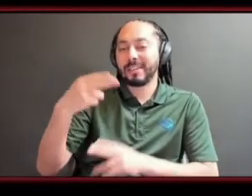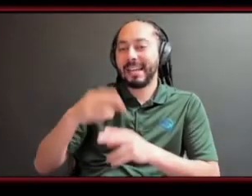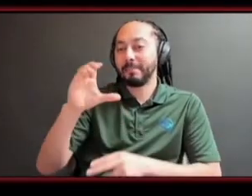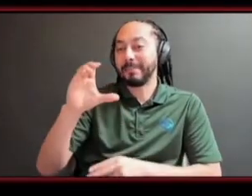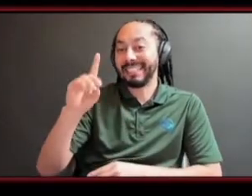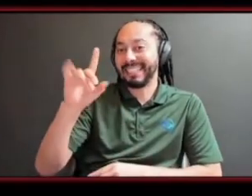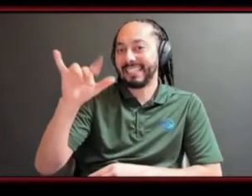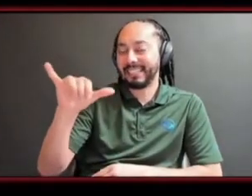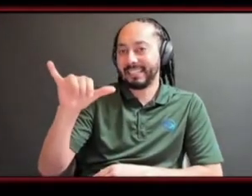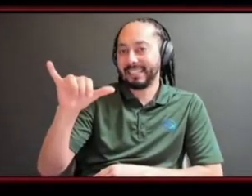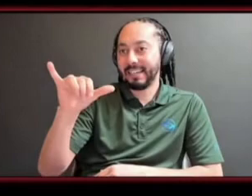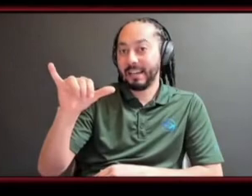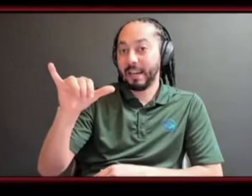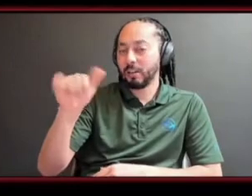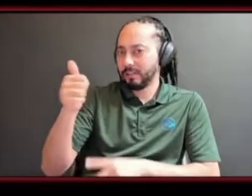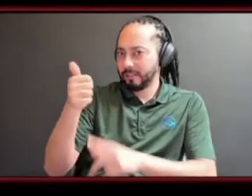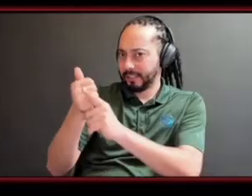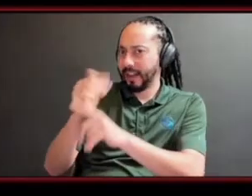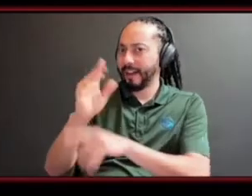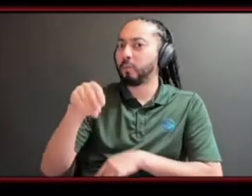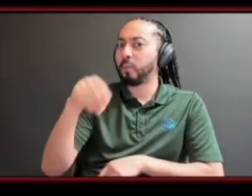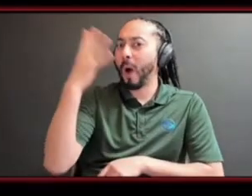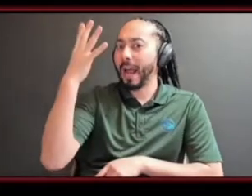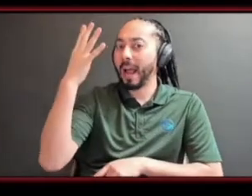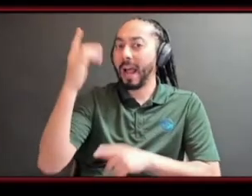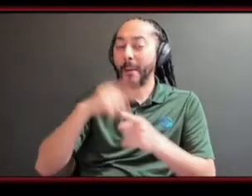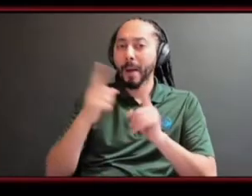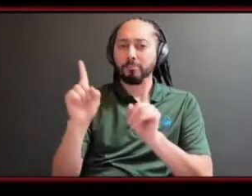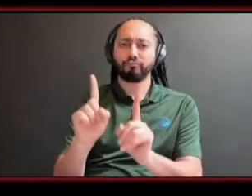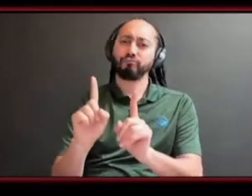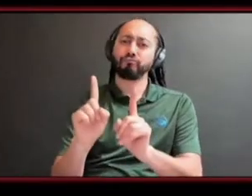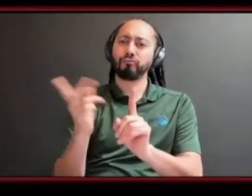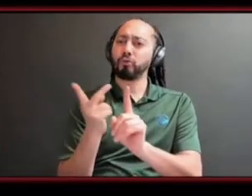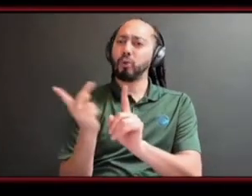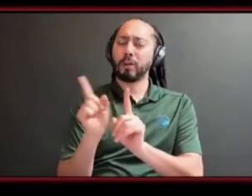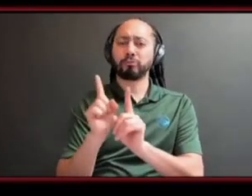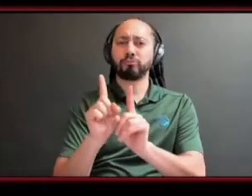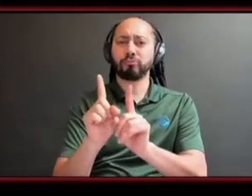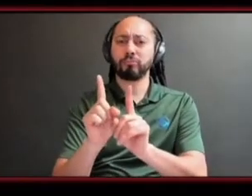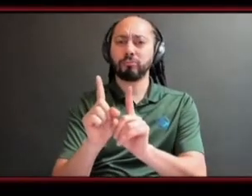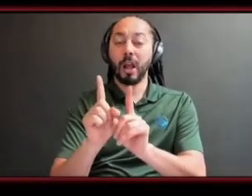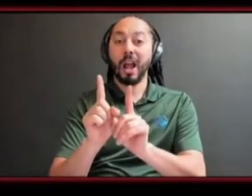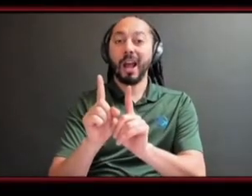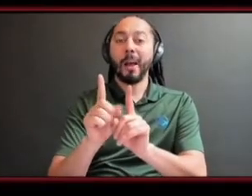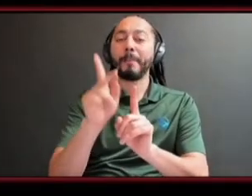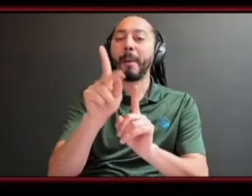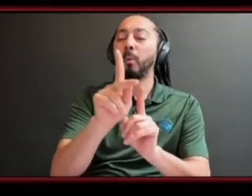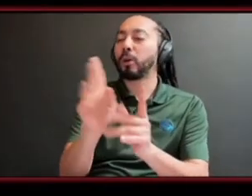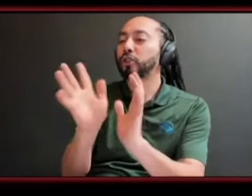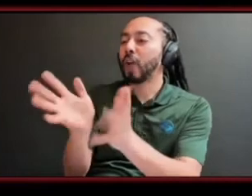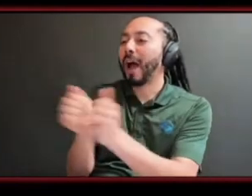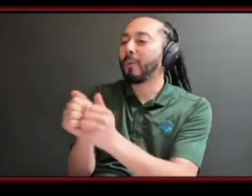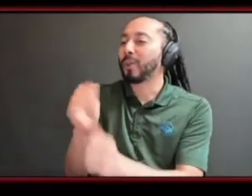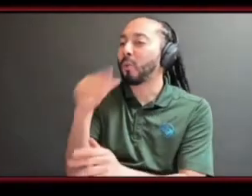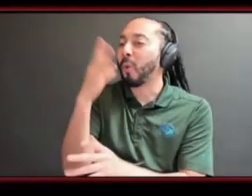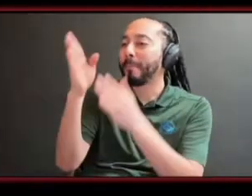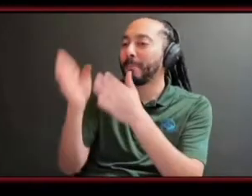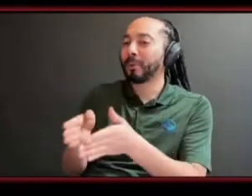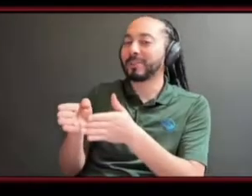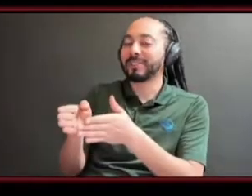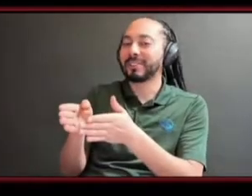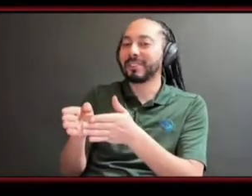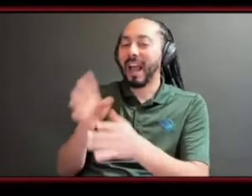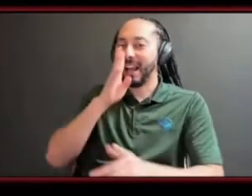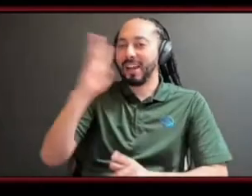her instead of me and i'm standing there and even her she's offended by that but they would rather speak to the white person in the room and dismiss